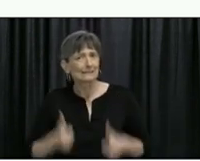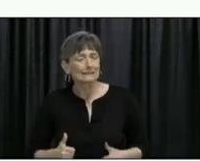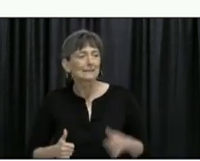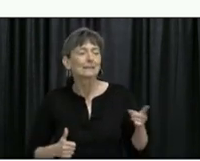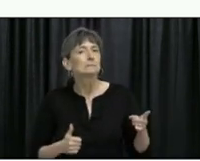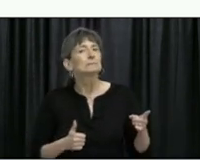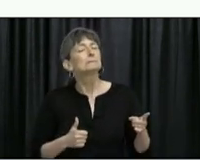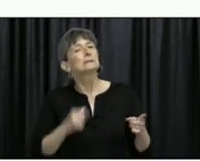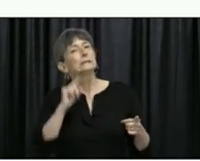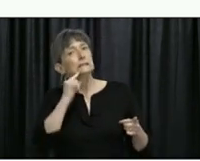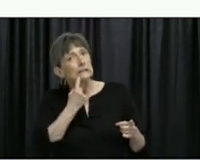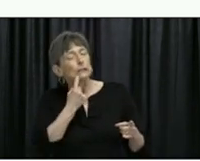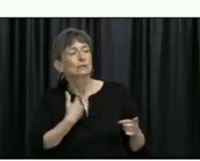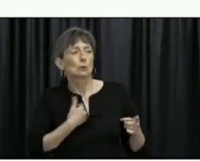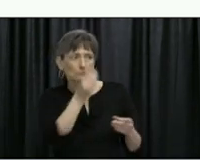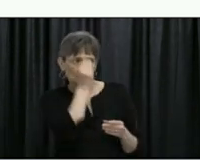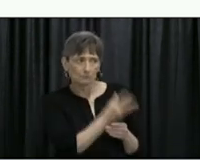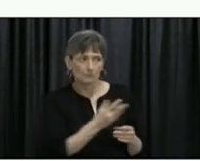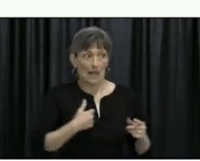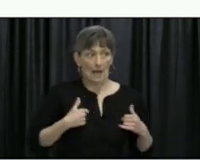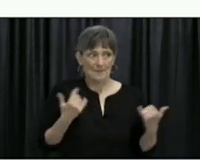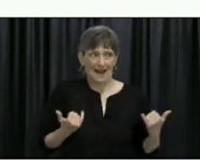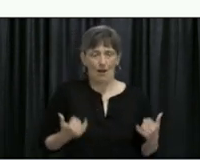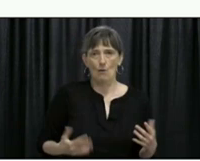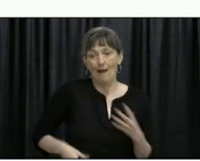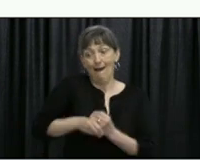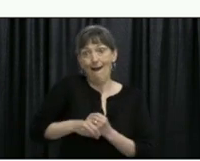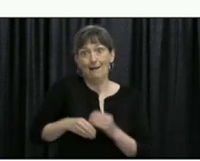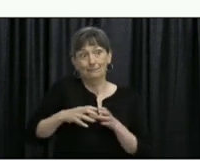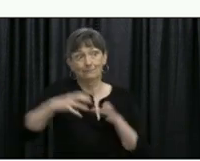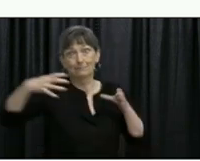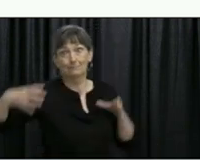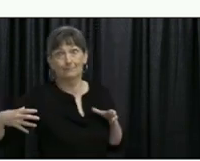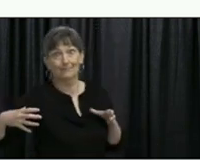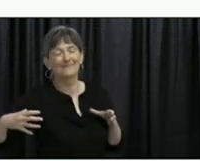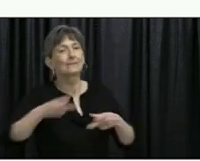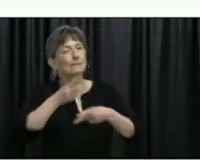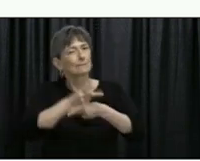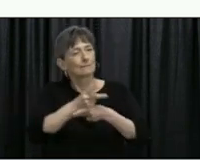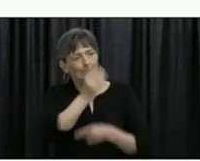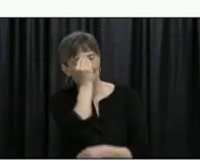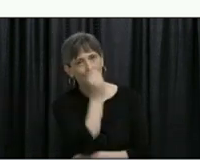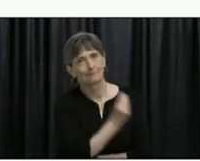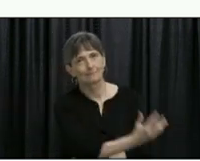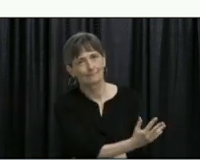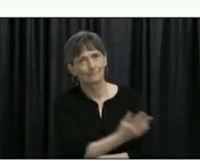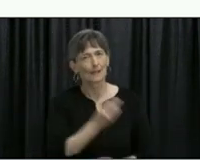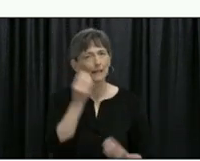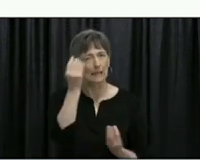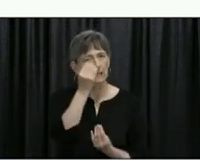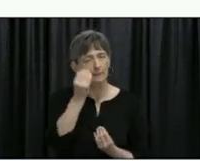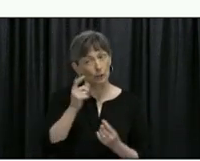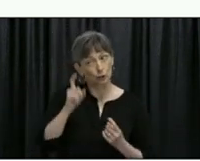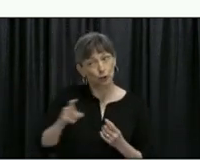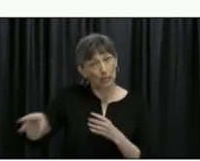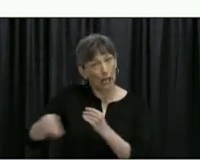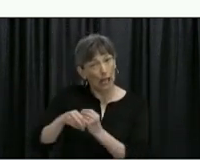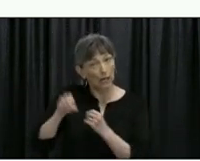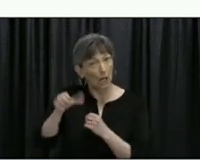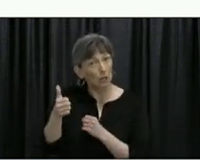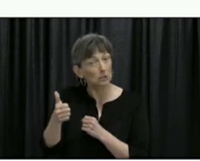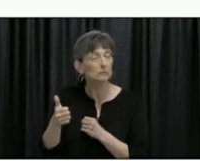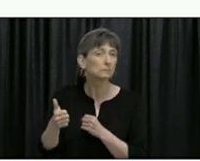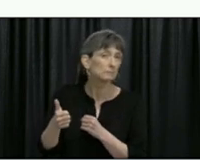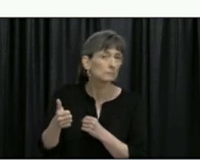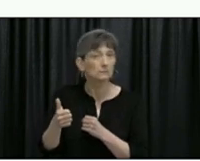risk of more severe outcomes for COVID-19. So, if you fall into one of those categories, please carefully consider whether or not you should expand